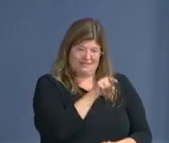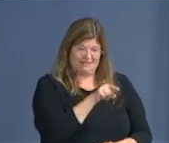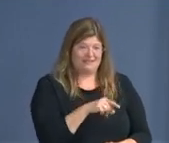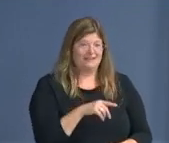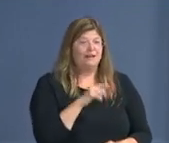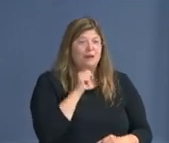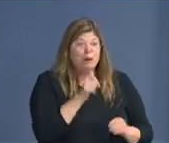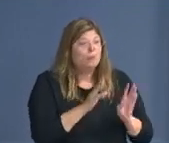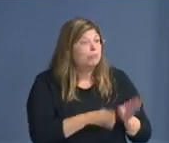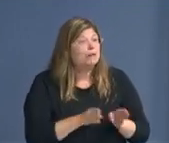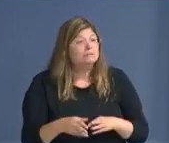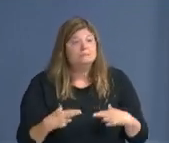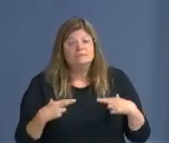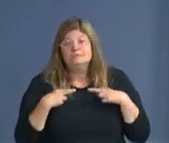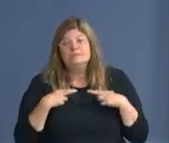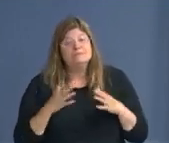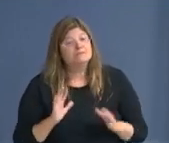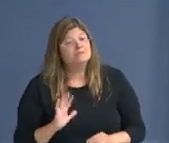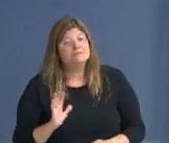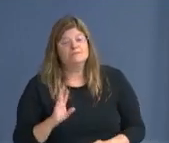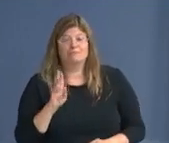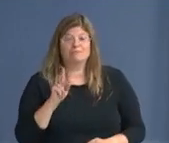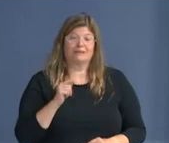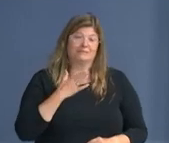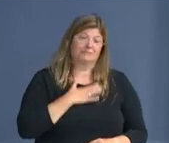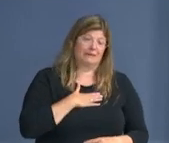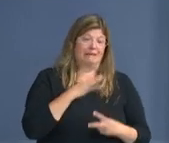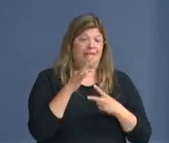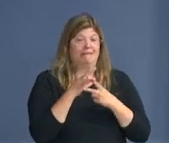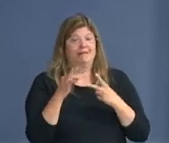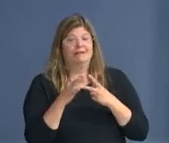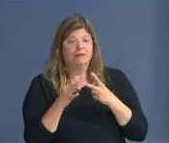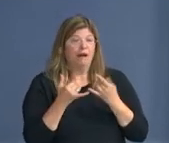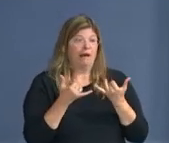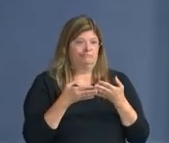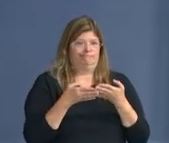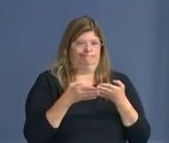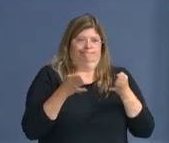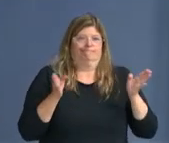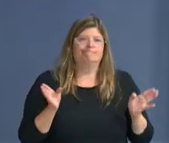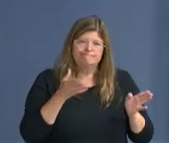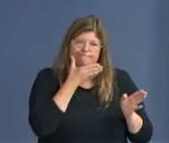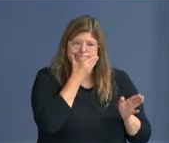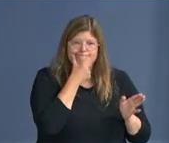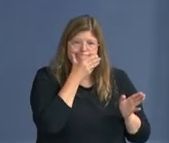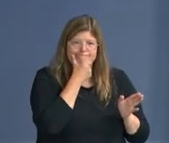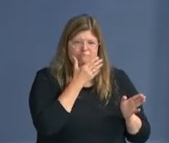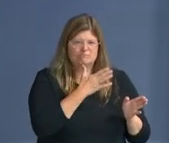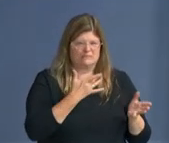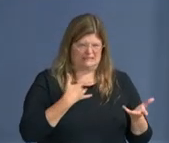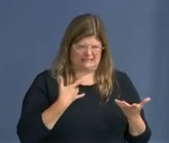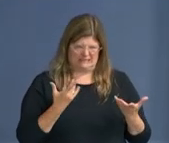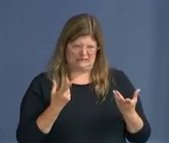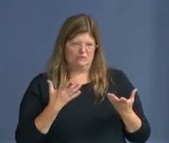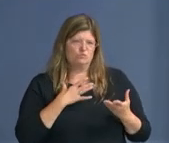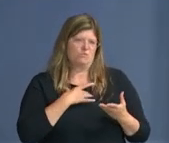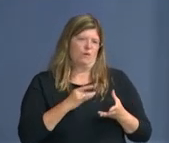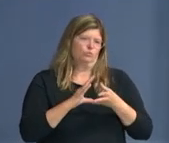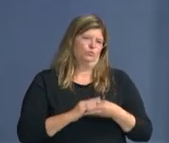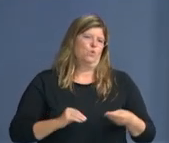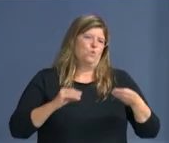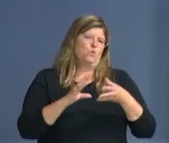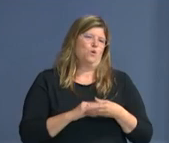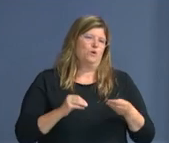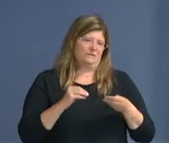Okay. I'm going to keep my options open. Good for you. Uh, I, you know, I'm a storyteller at heart and so, uh, I, I hope to